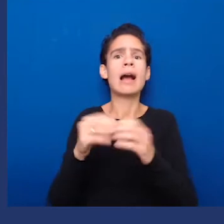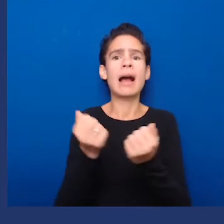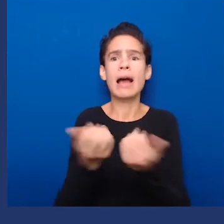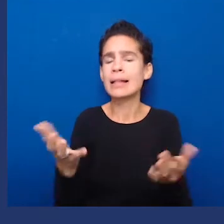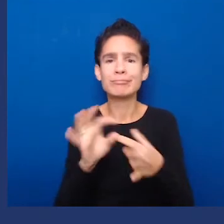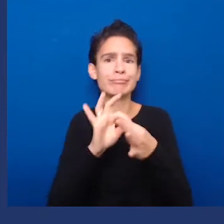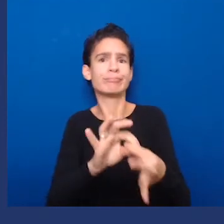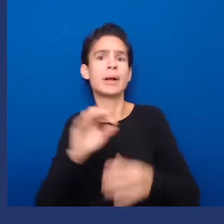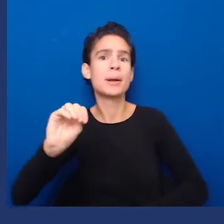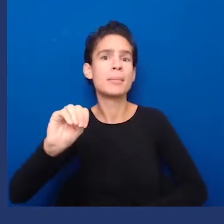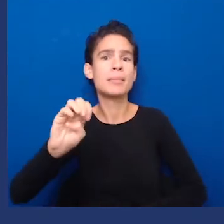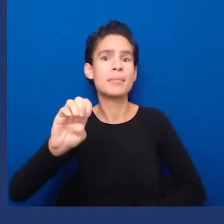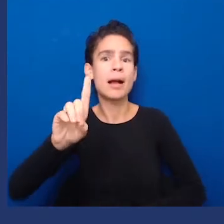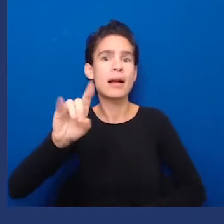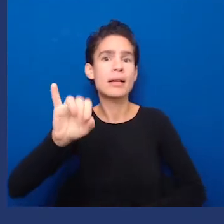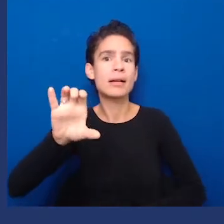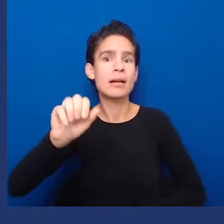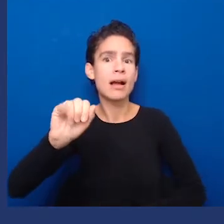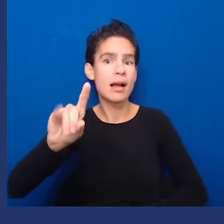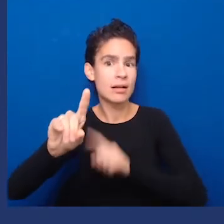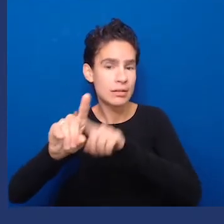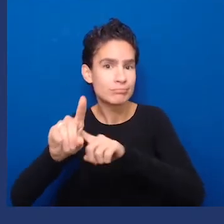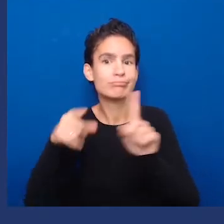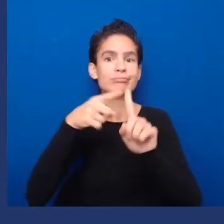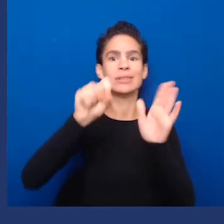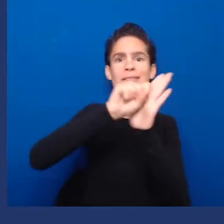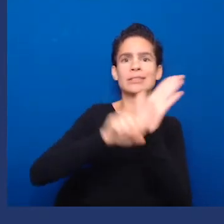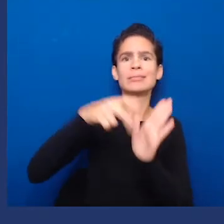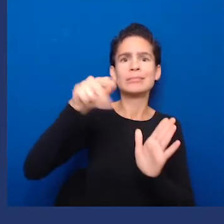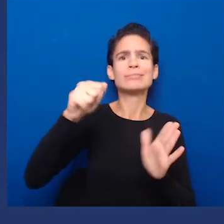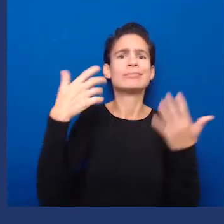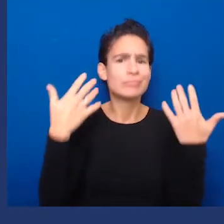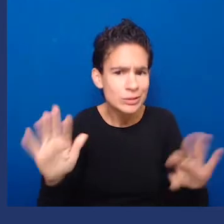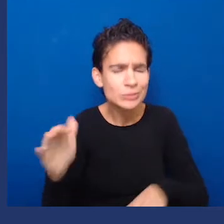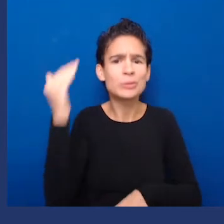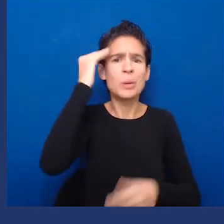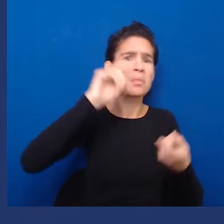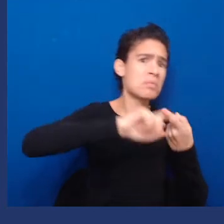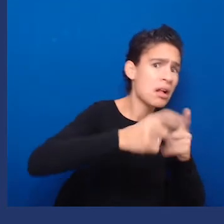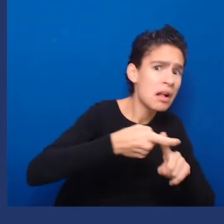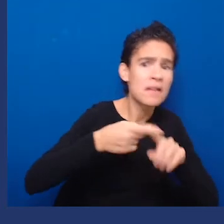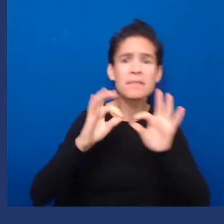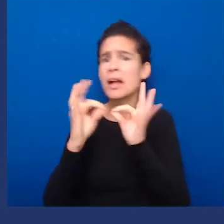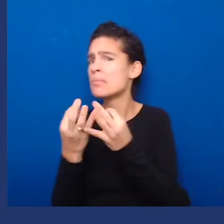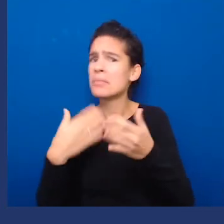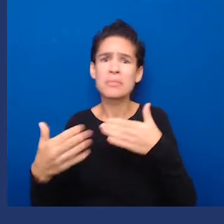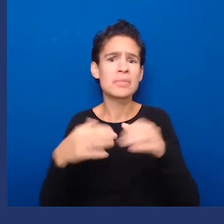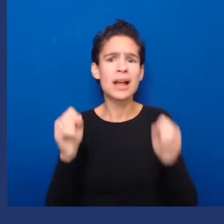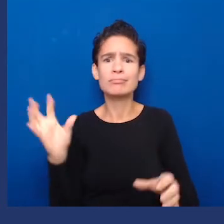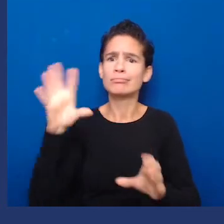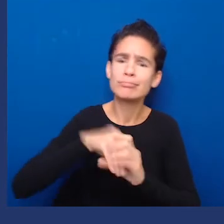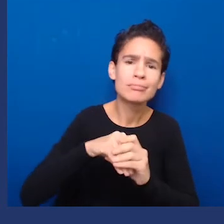and family can help their loved one in all aspects of Medicaid planning and it's allowed and even encouraged as long as the person